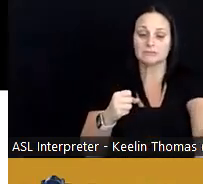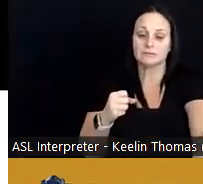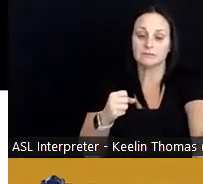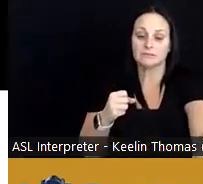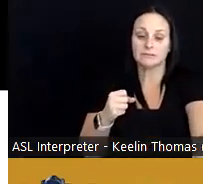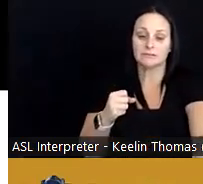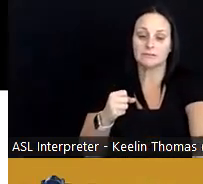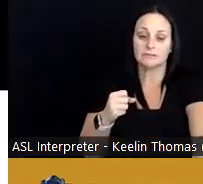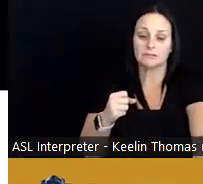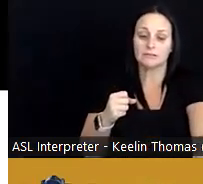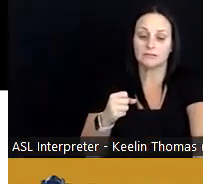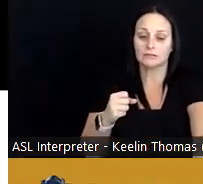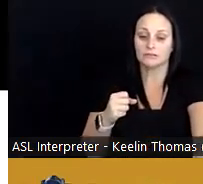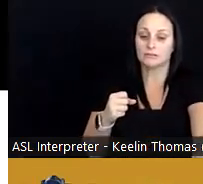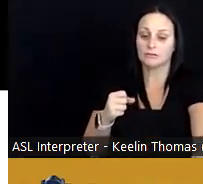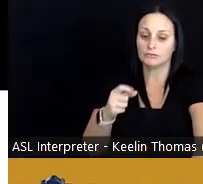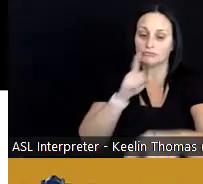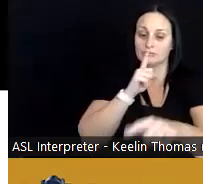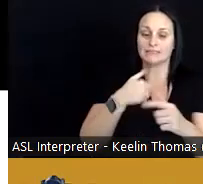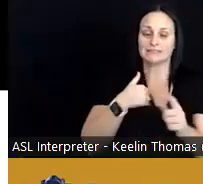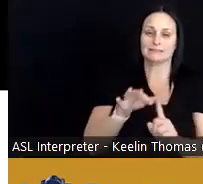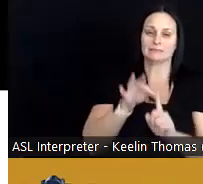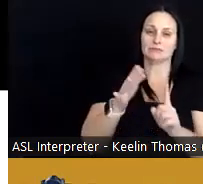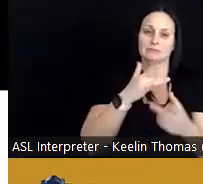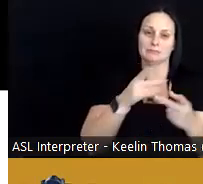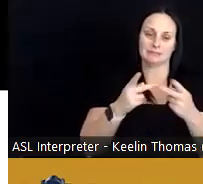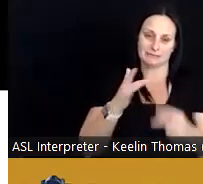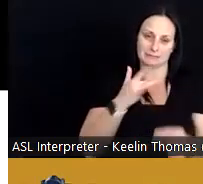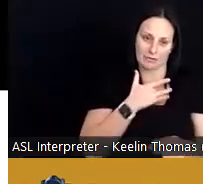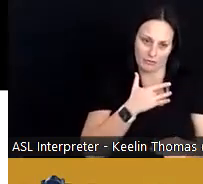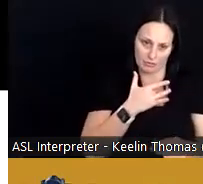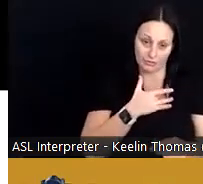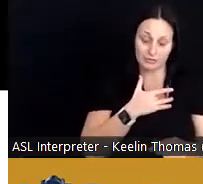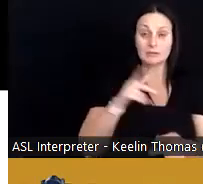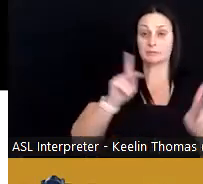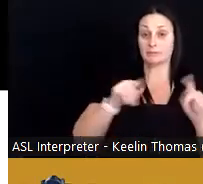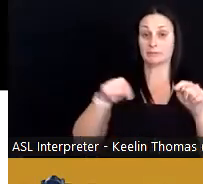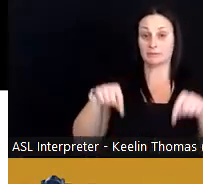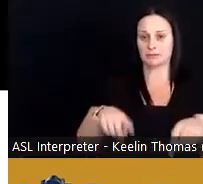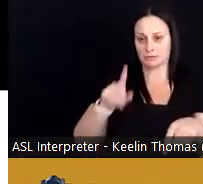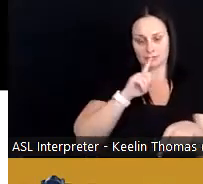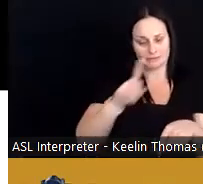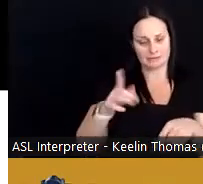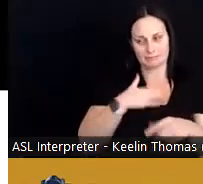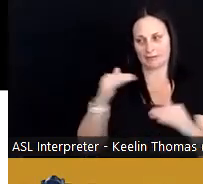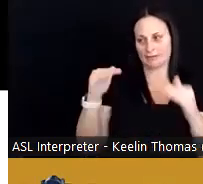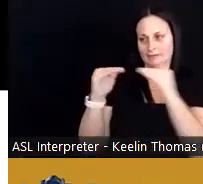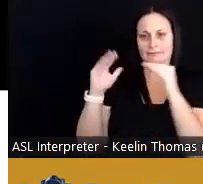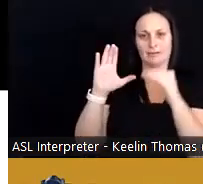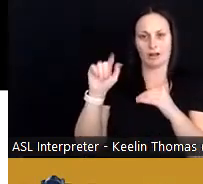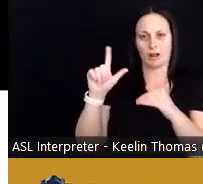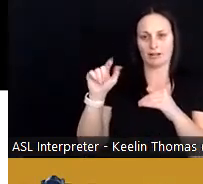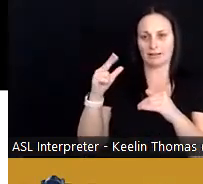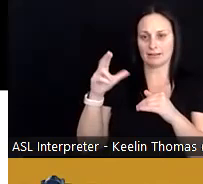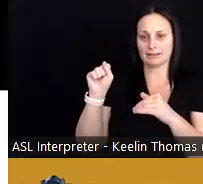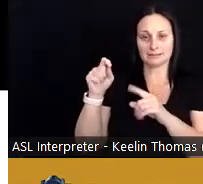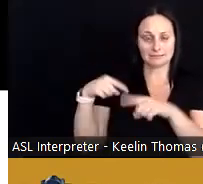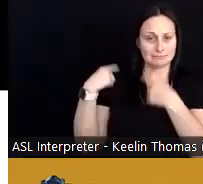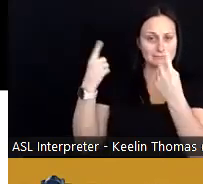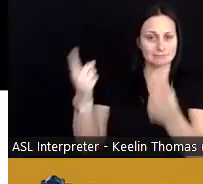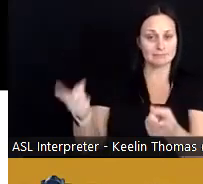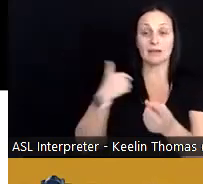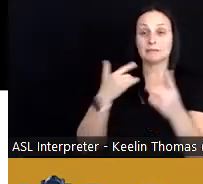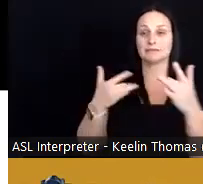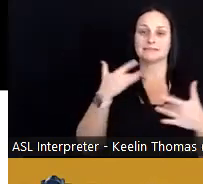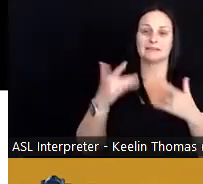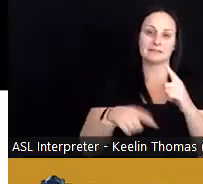place in my heart, and the people of the place have been longstanding colleagues of mine, and I'm really excited about the journey that